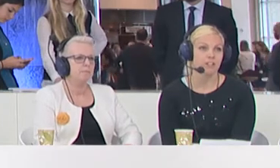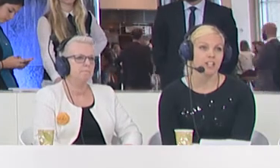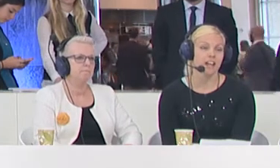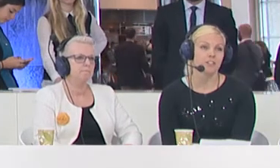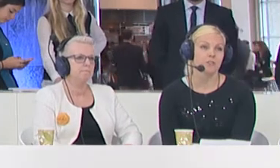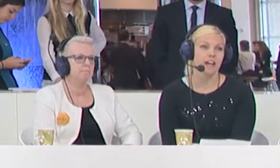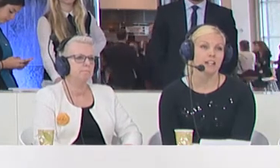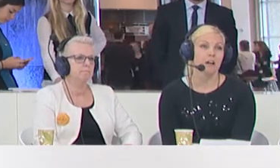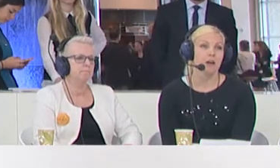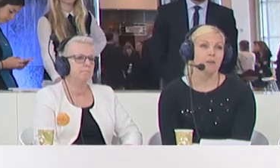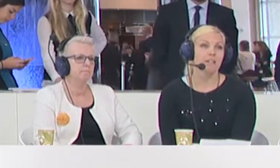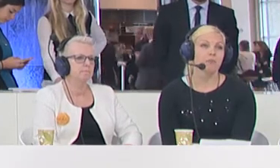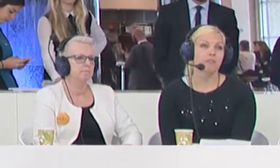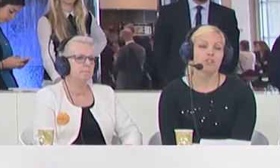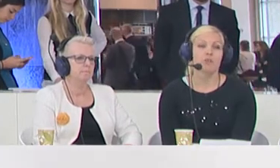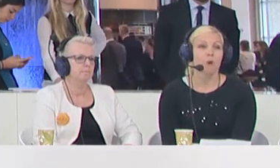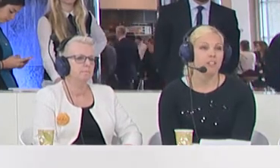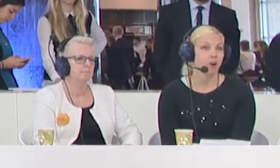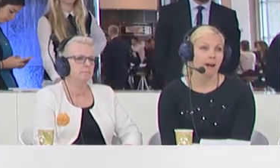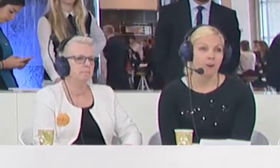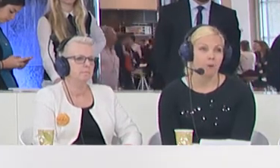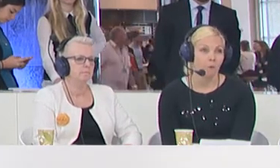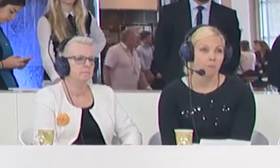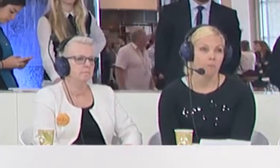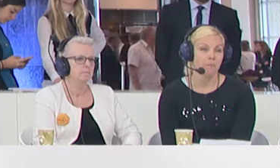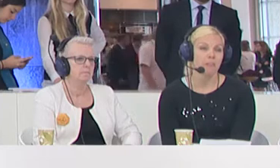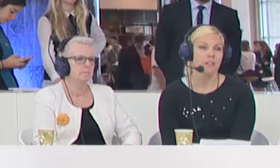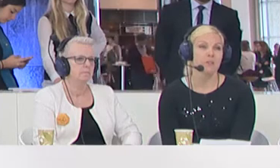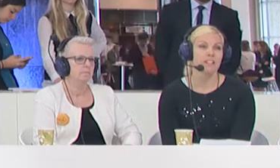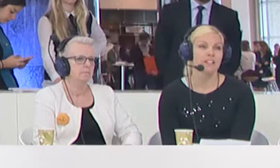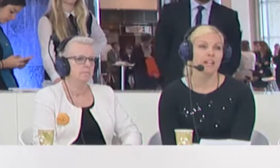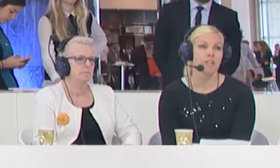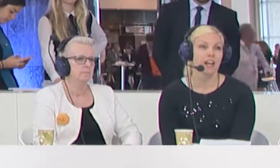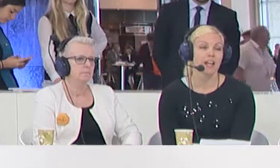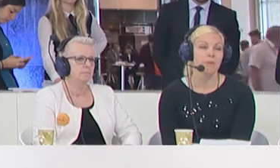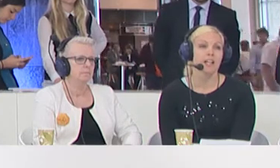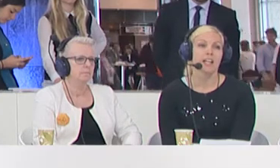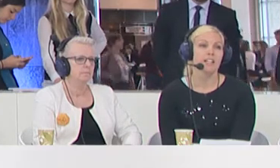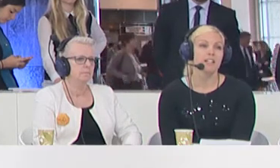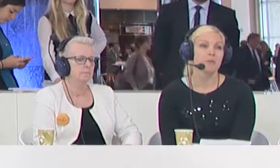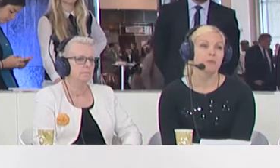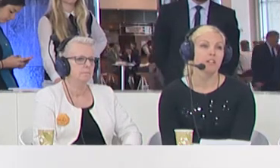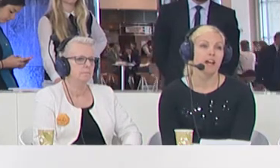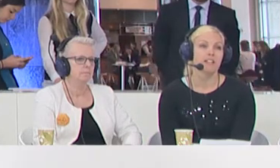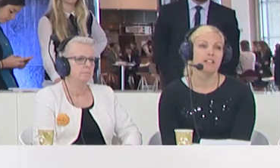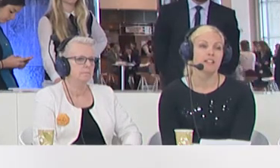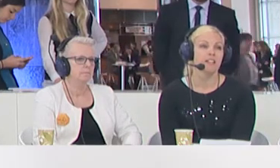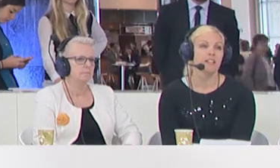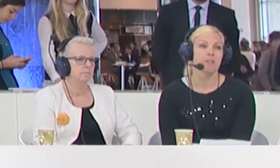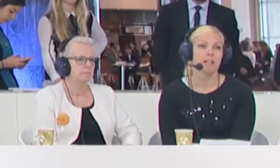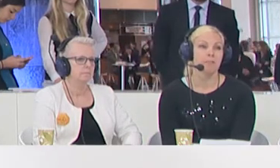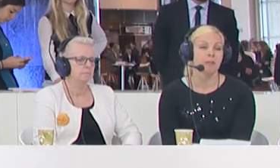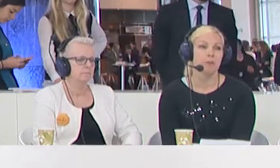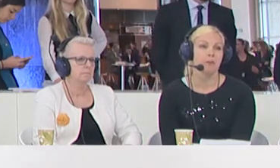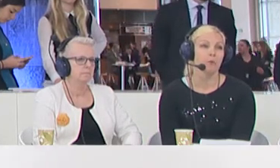have to understand, as you said, many refugees want to go back home. So at the same time, it needs to be realized that